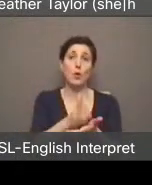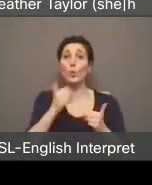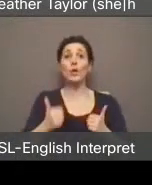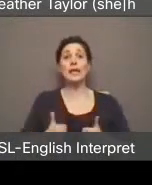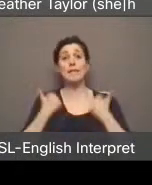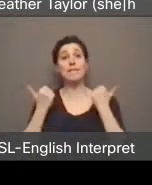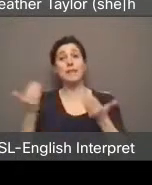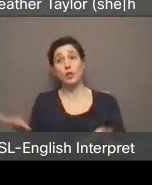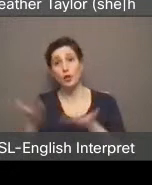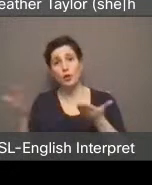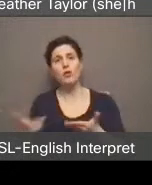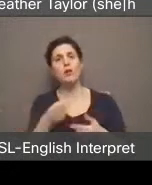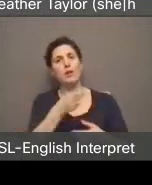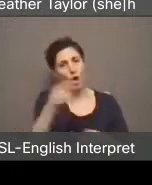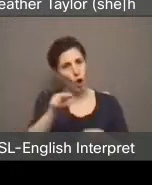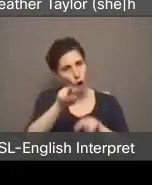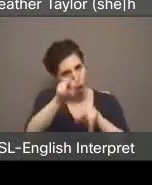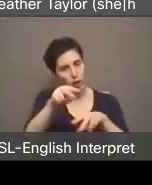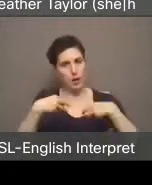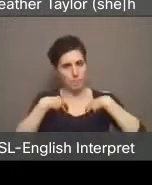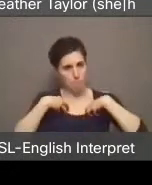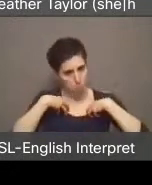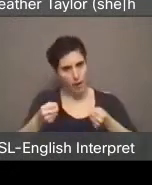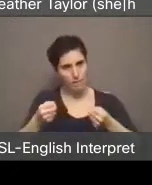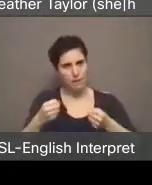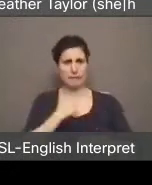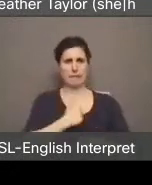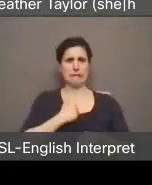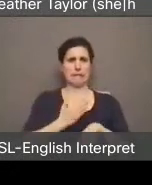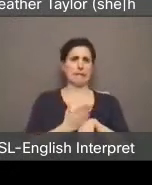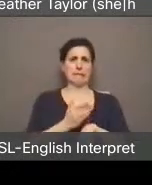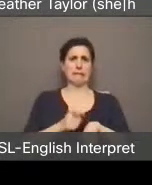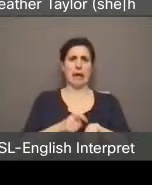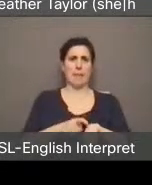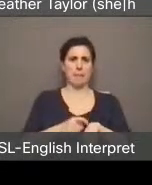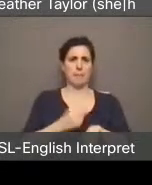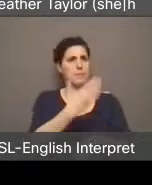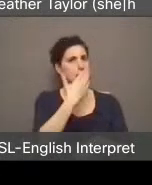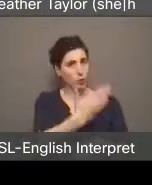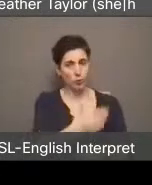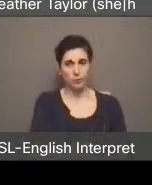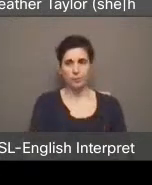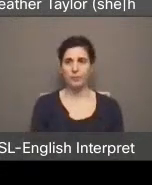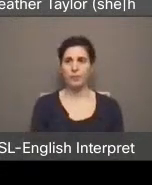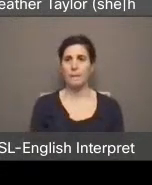integrity and bravery on our behalf. Sorry for going over. Thank you. Thank you very much.